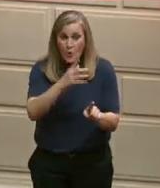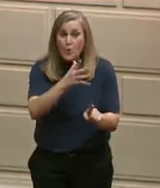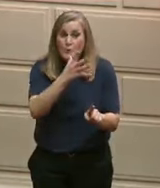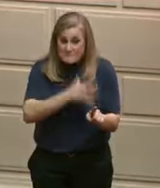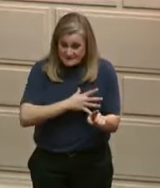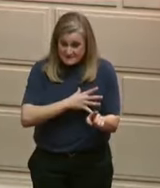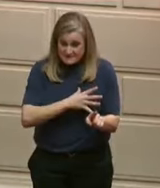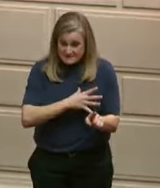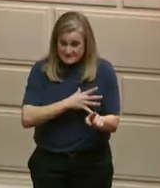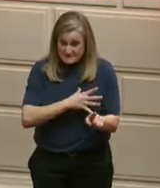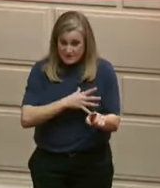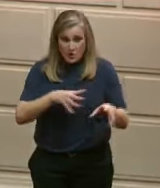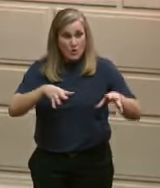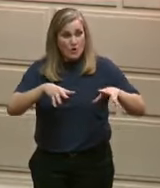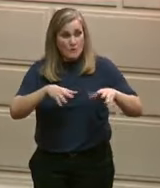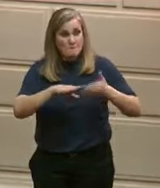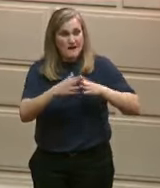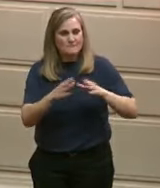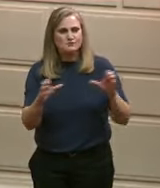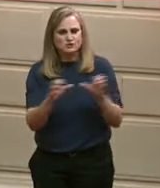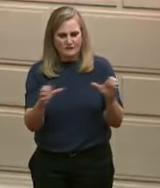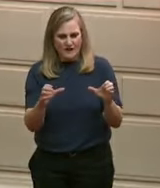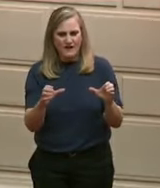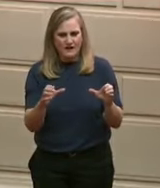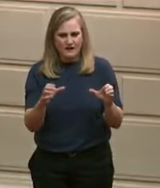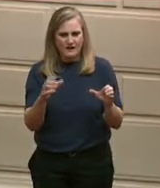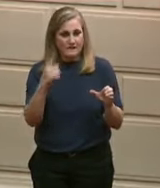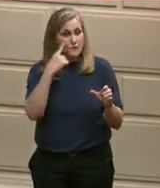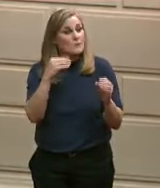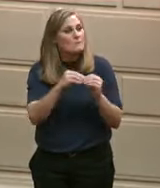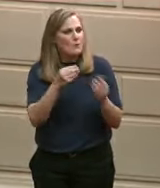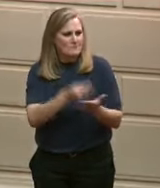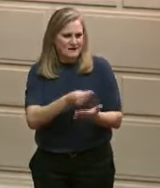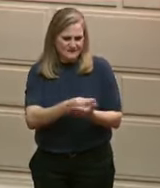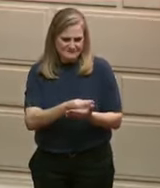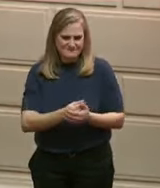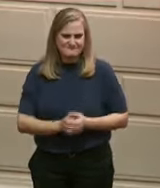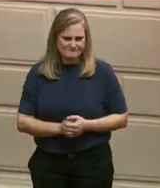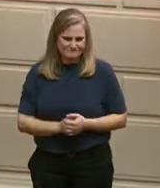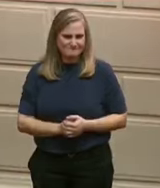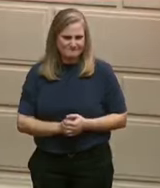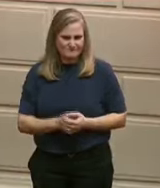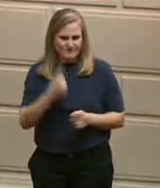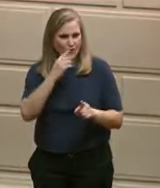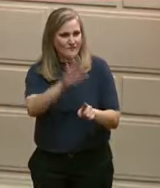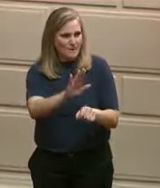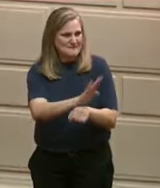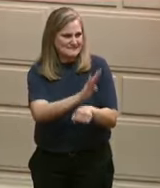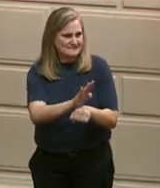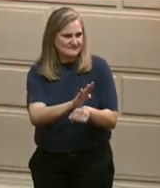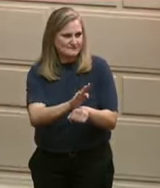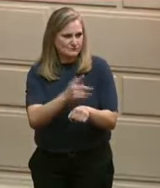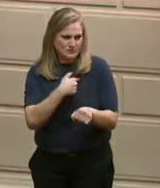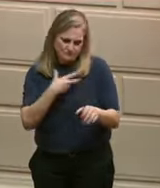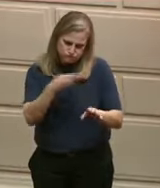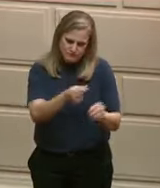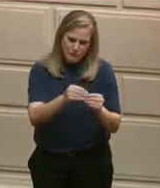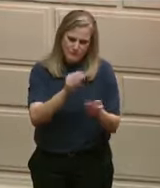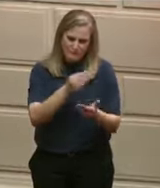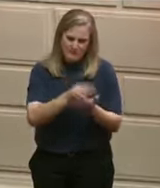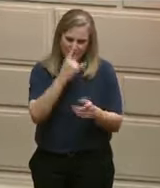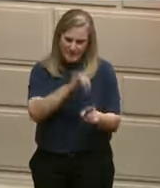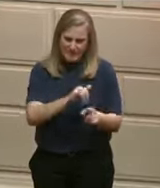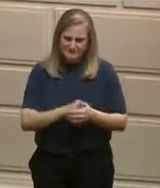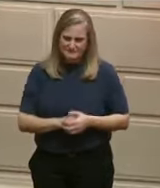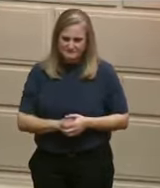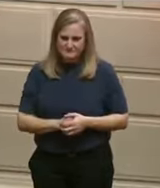to qualify for more state contracts. We cannot build an economy without including each and